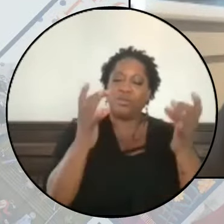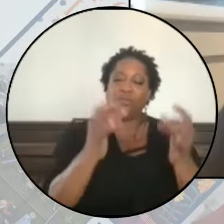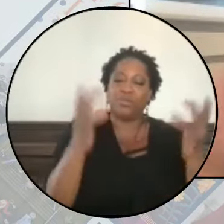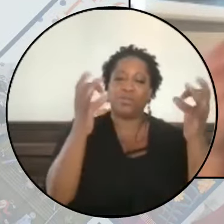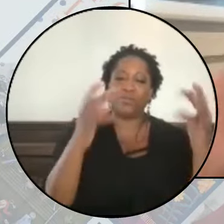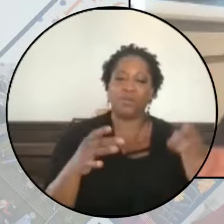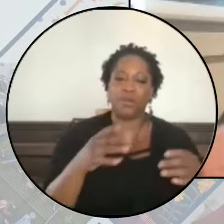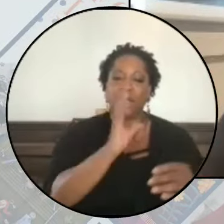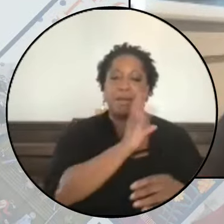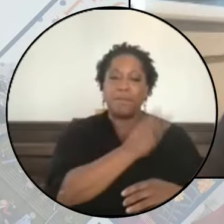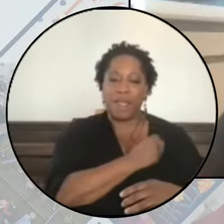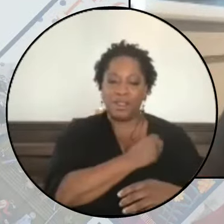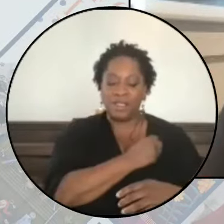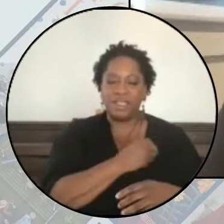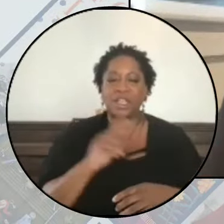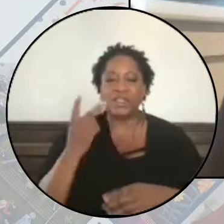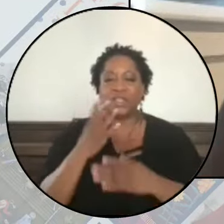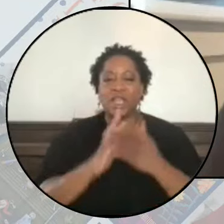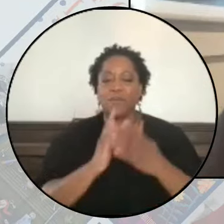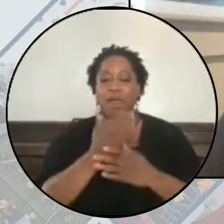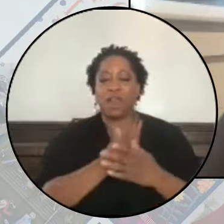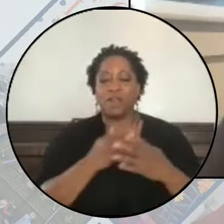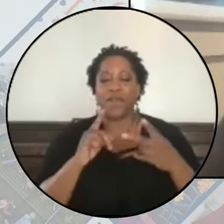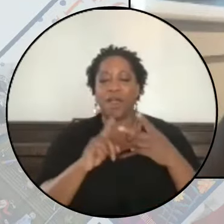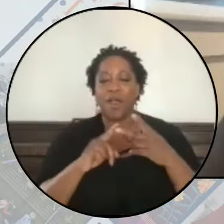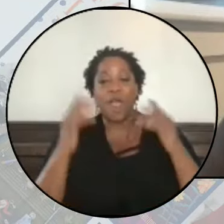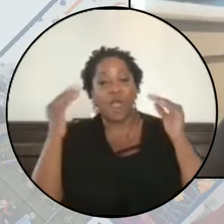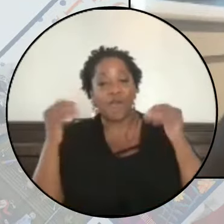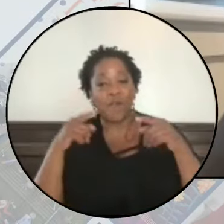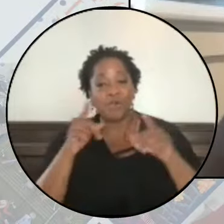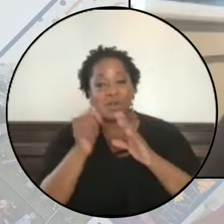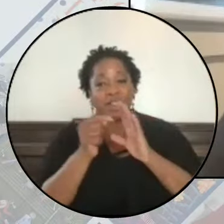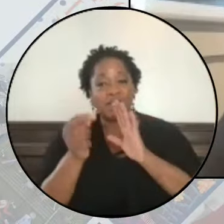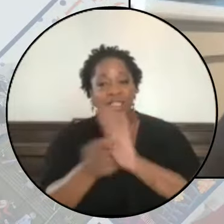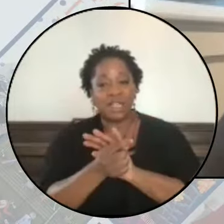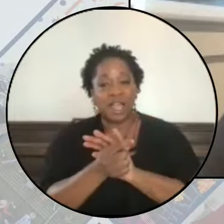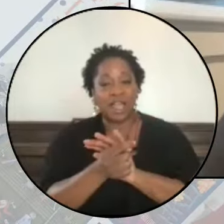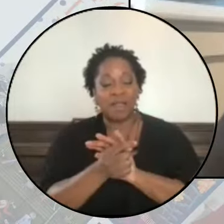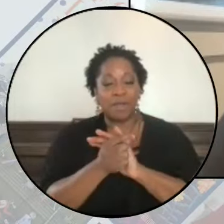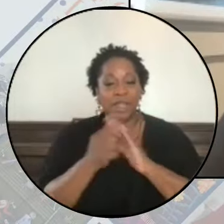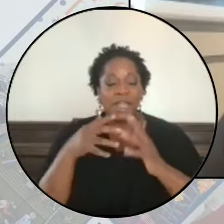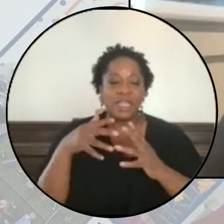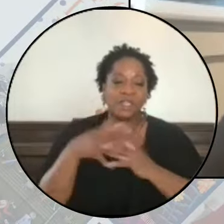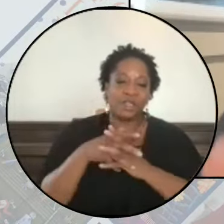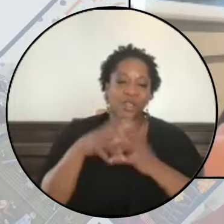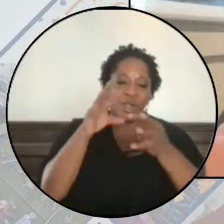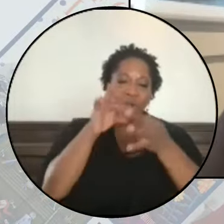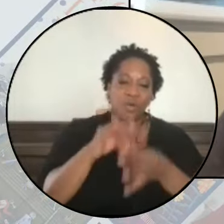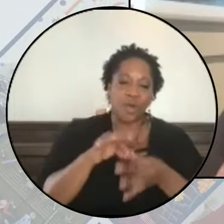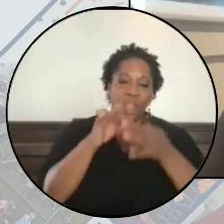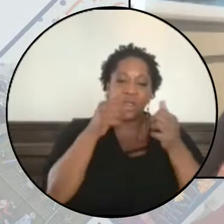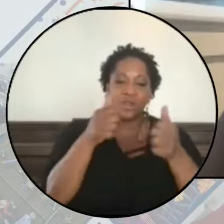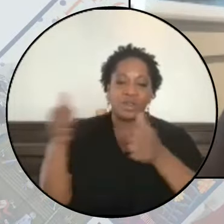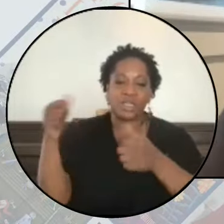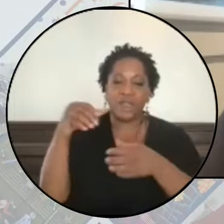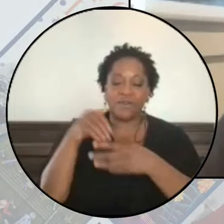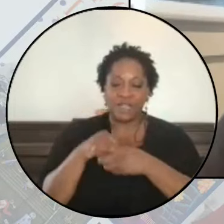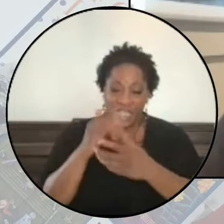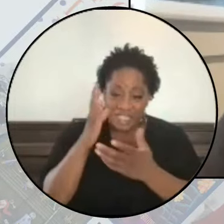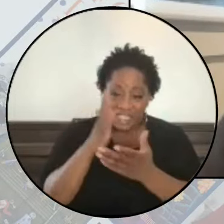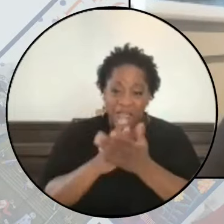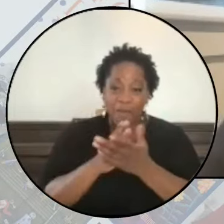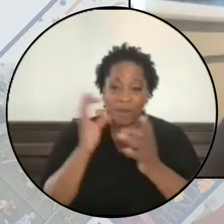So the second piece of our discipline of hope in this time is to ground ourselves in not just